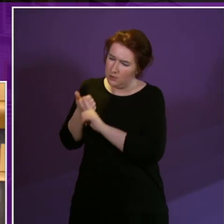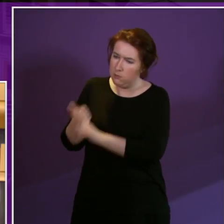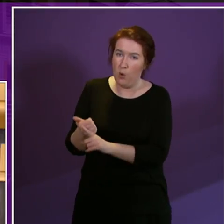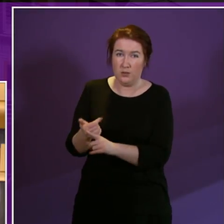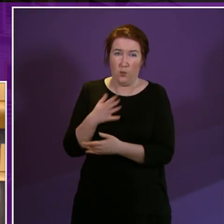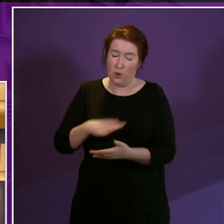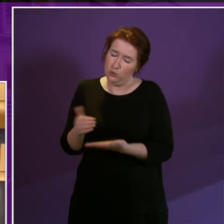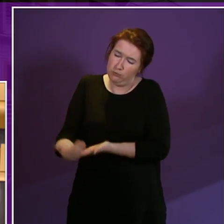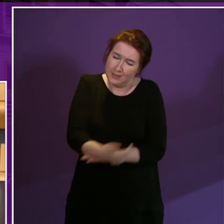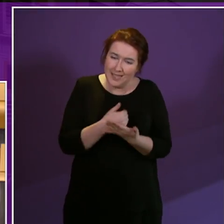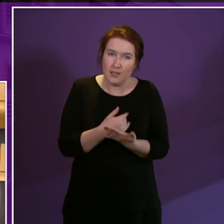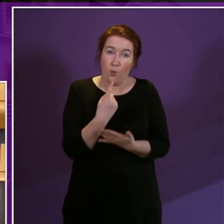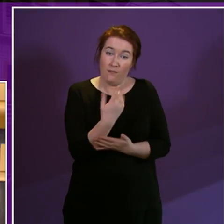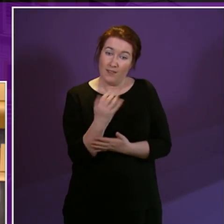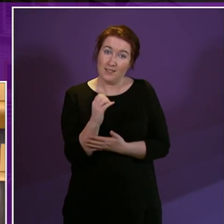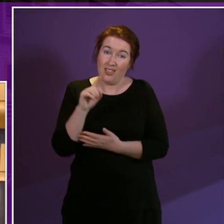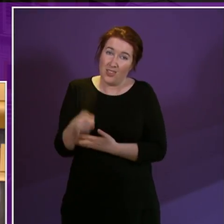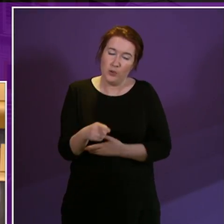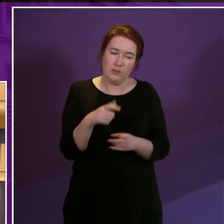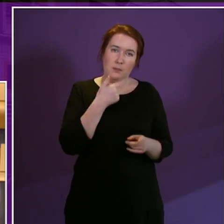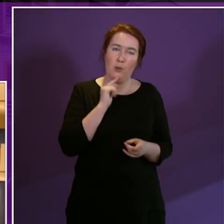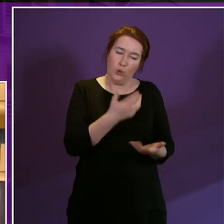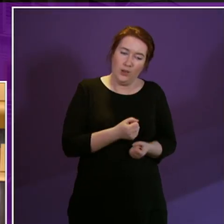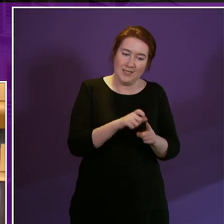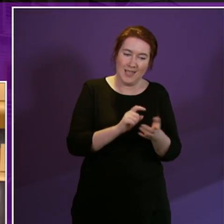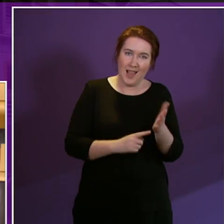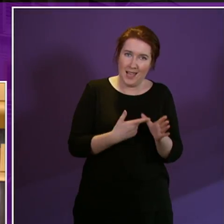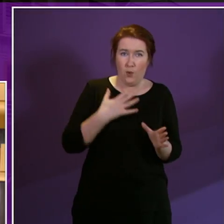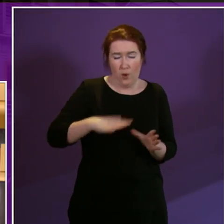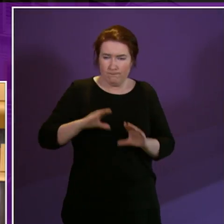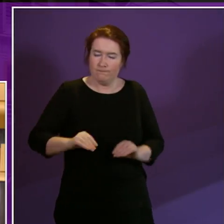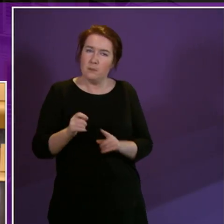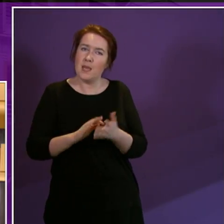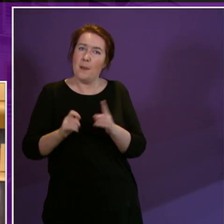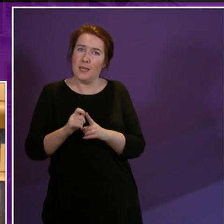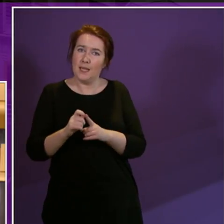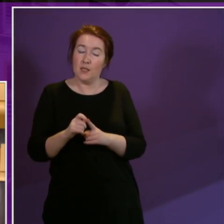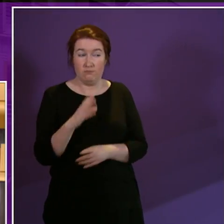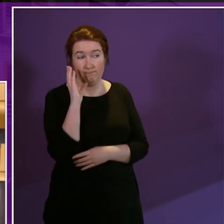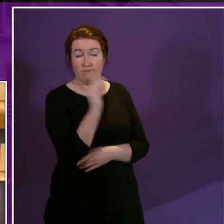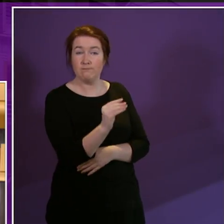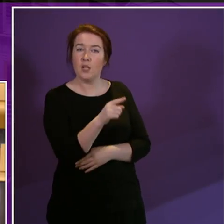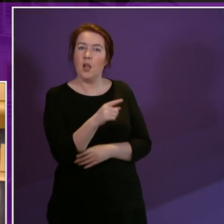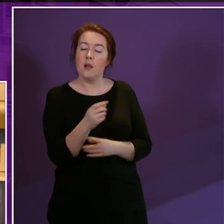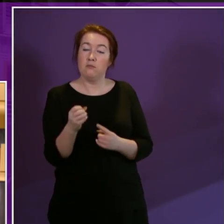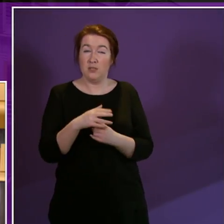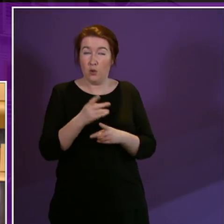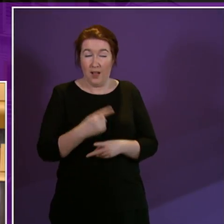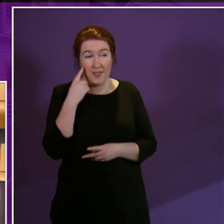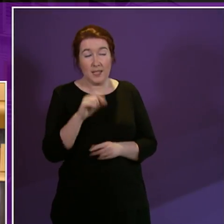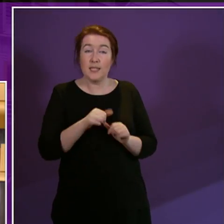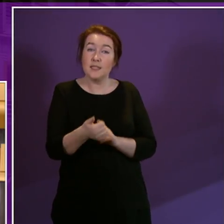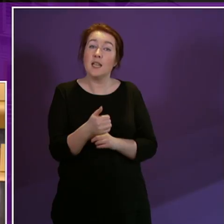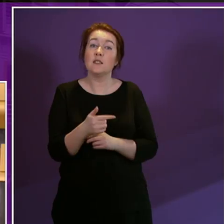to 150,000 DLA recipients. So I know that our ministers should use their next meeting with the Joint